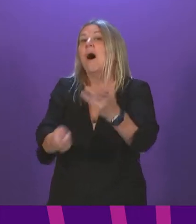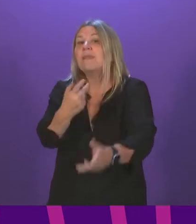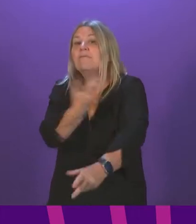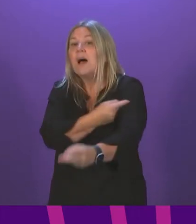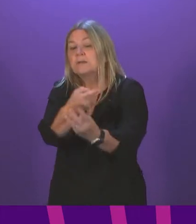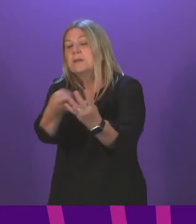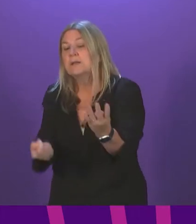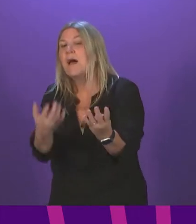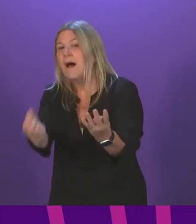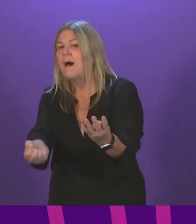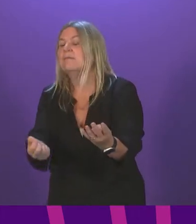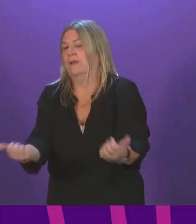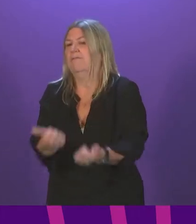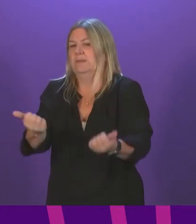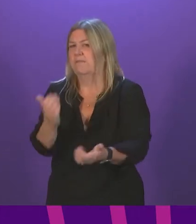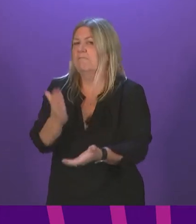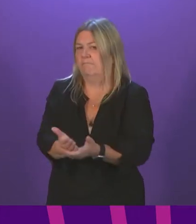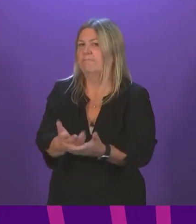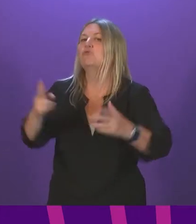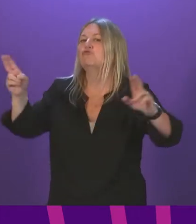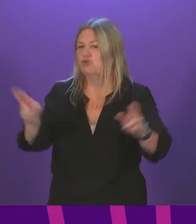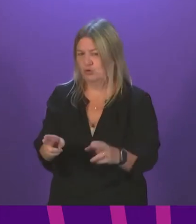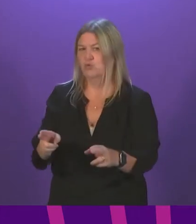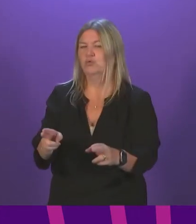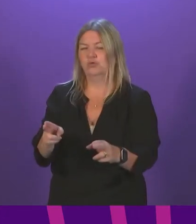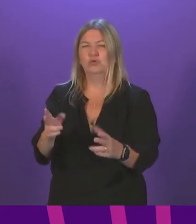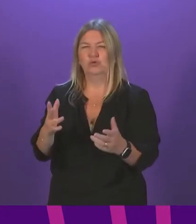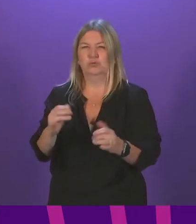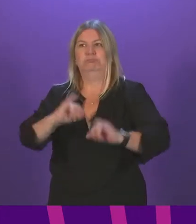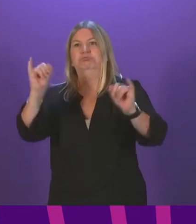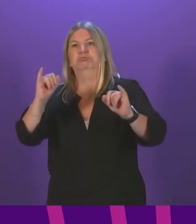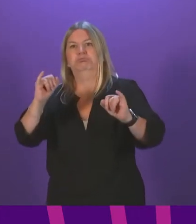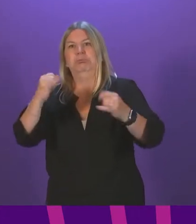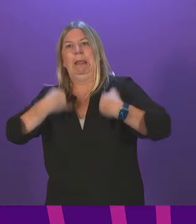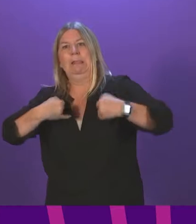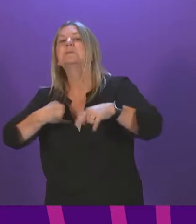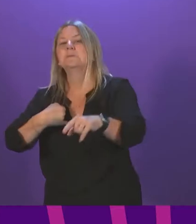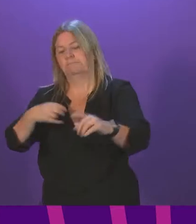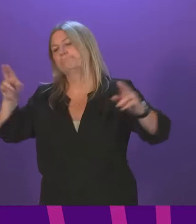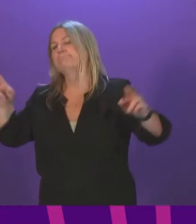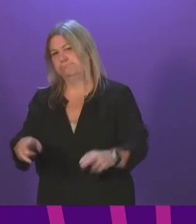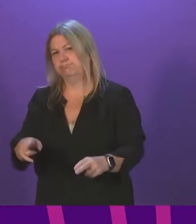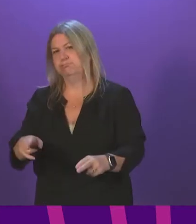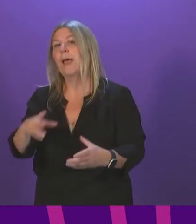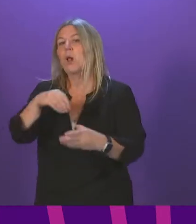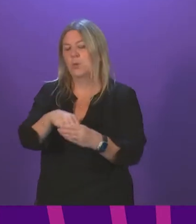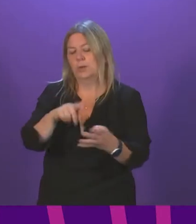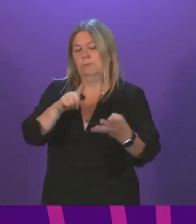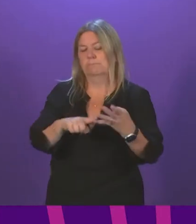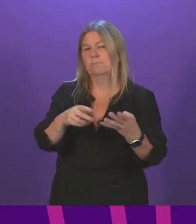are very effective in relation to reducing the severity of illness against COVID and including the Delta variant.